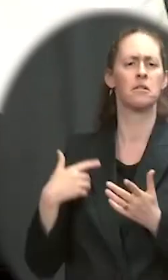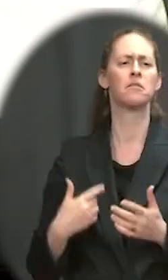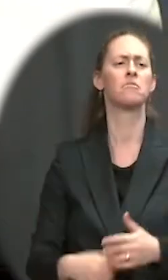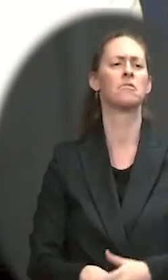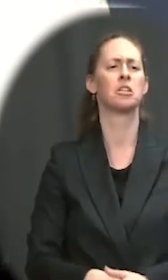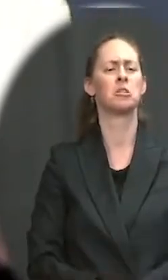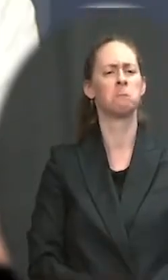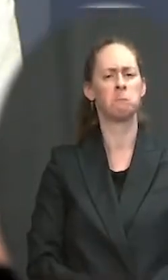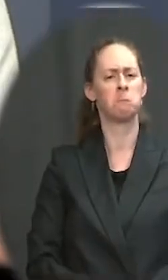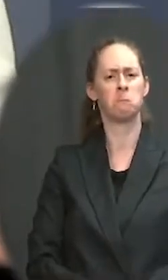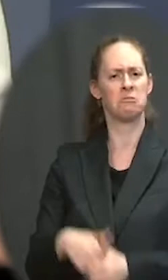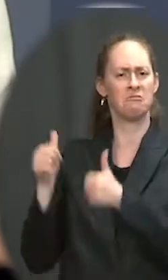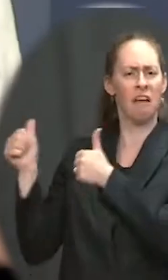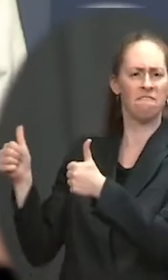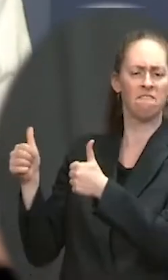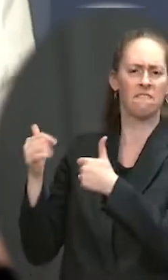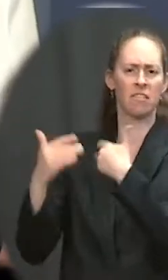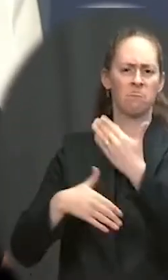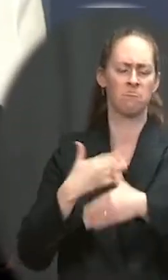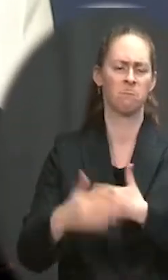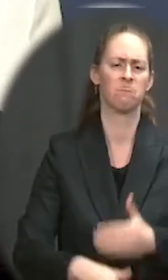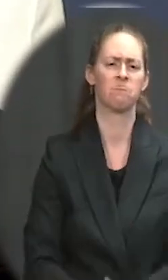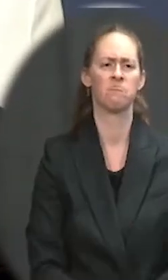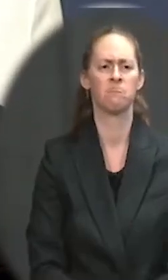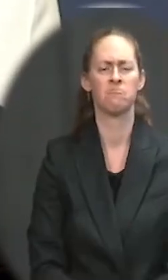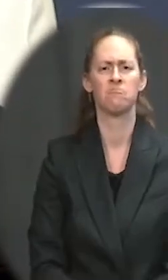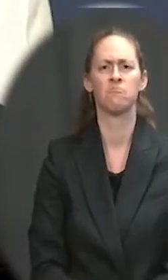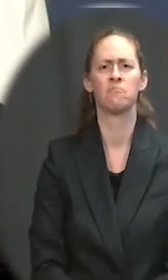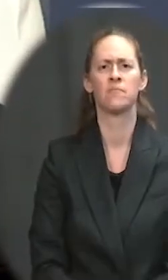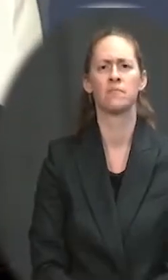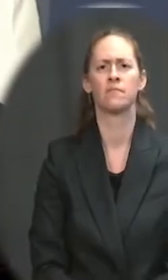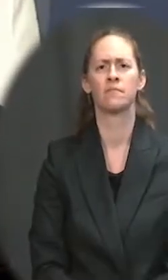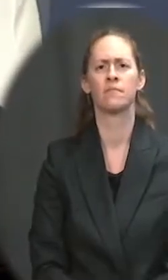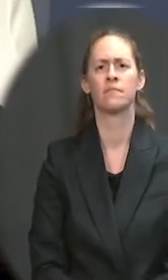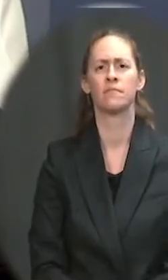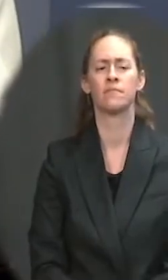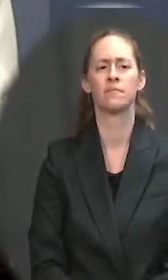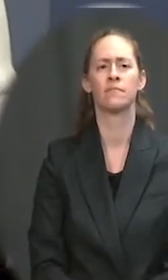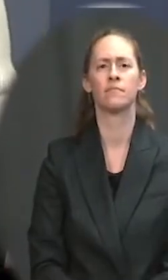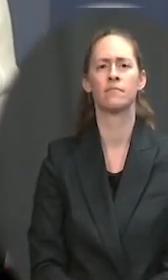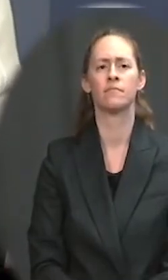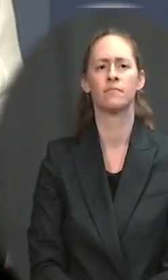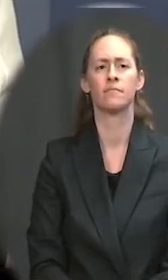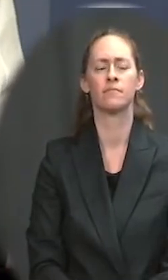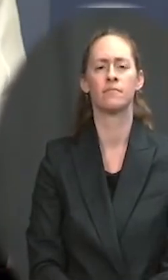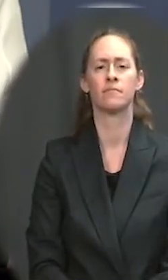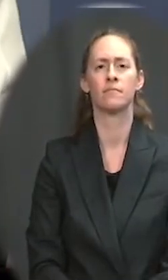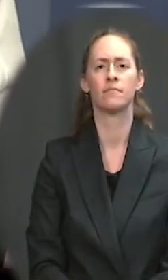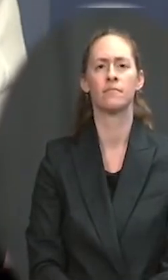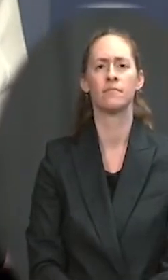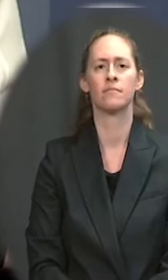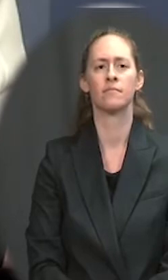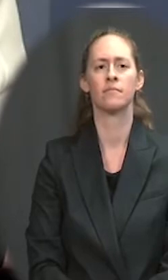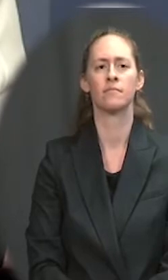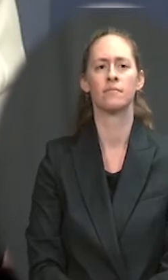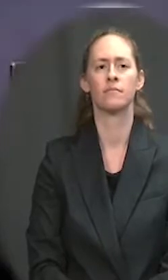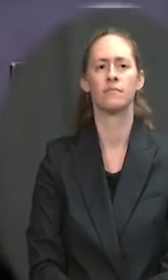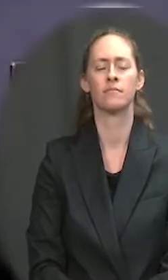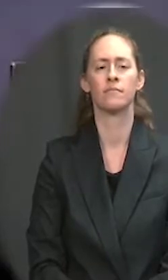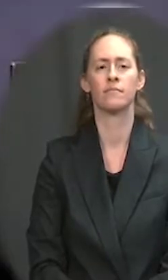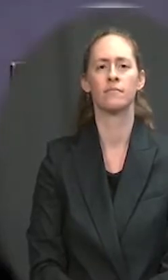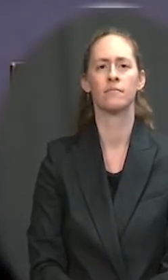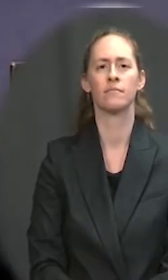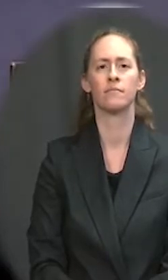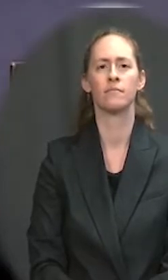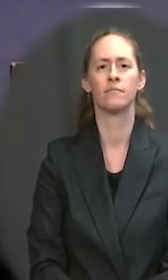The- Go ahead, Andrew. Hey, just a couple follow-ups on Bill Sacks' answer — Secretary Bill Sacks' answer on the twin metals thing. Is that a decision that you think